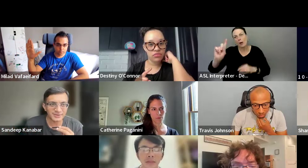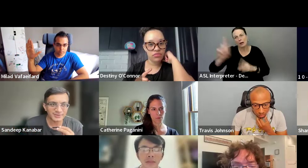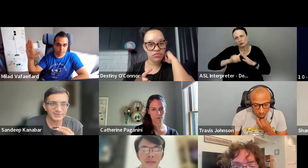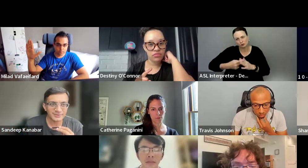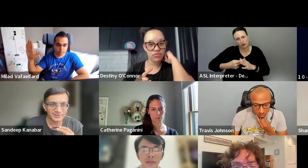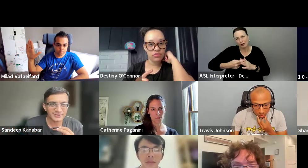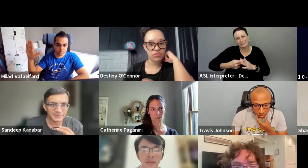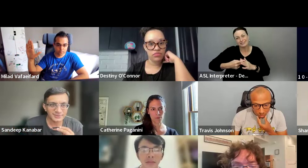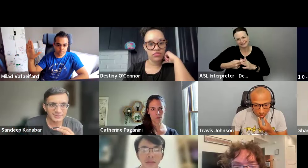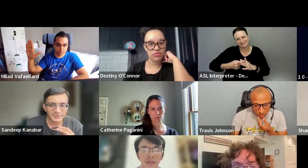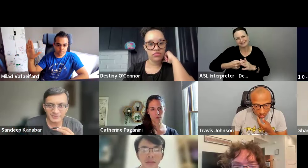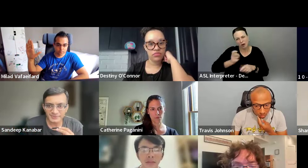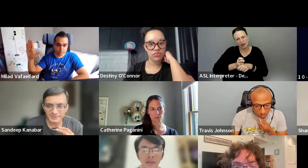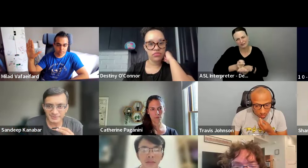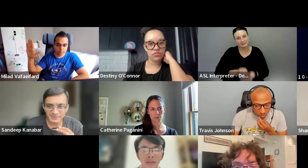challenging.